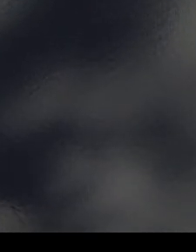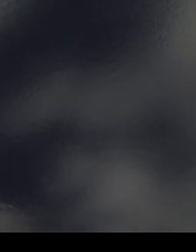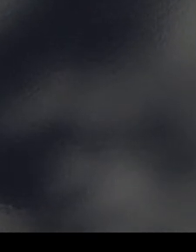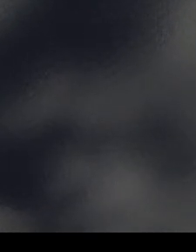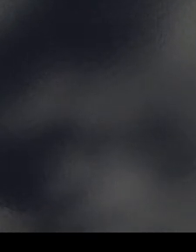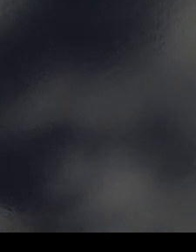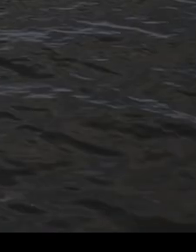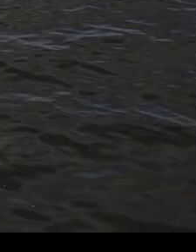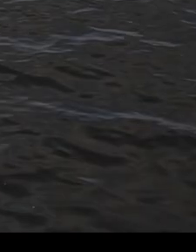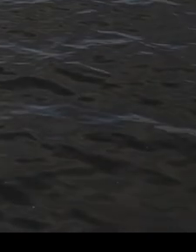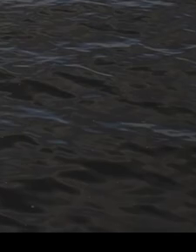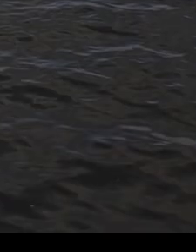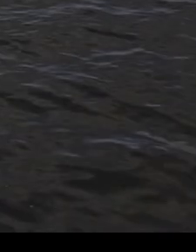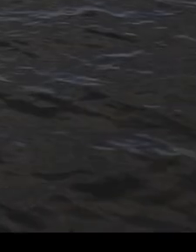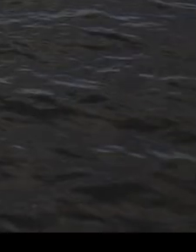Becoming Visible.